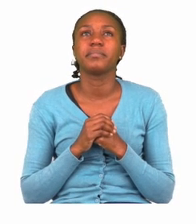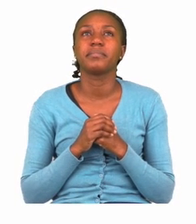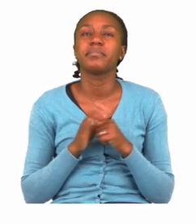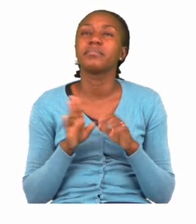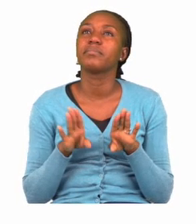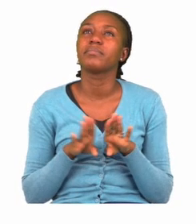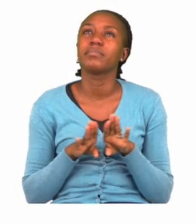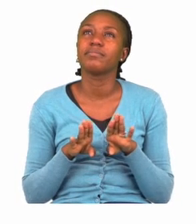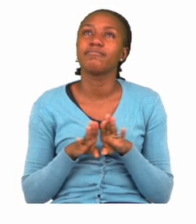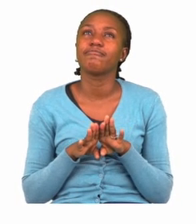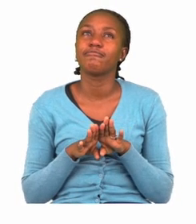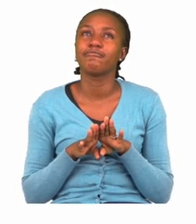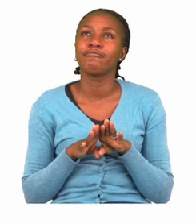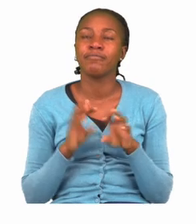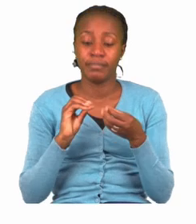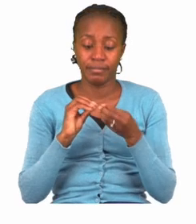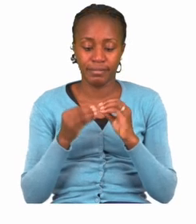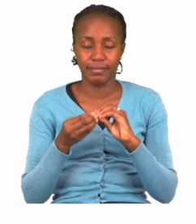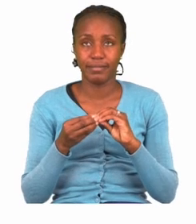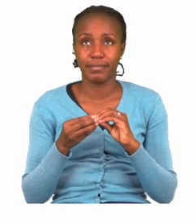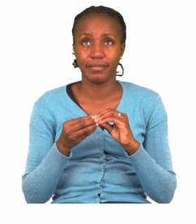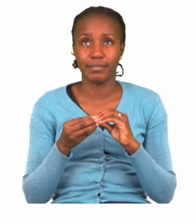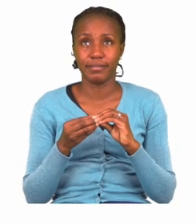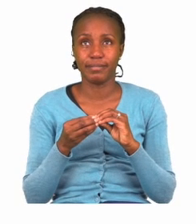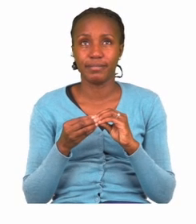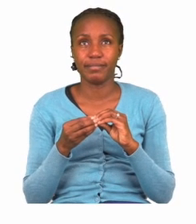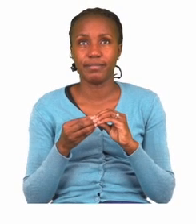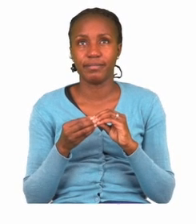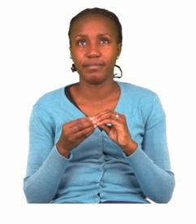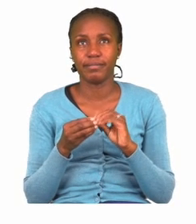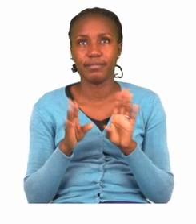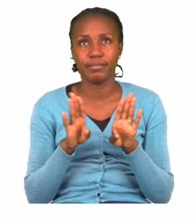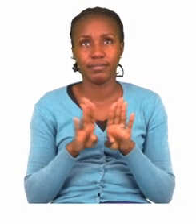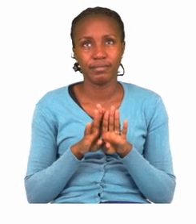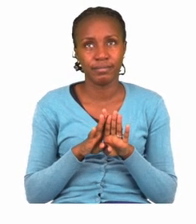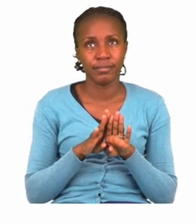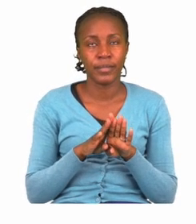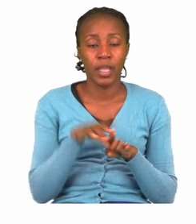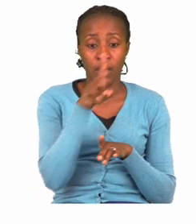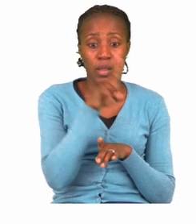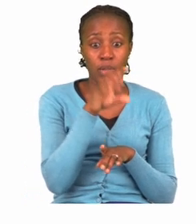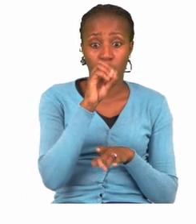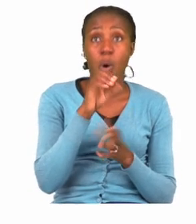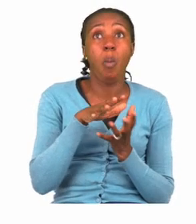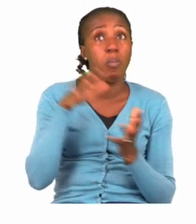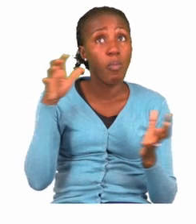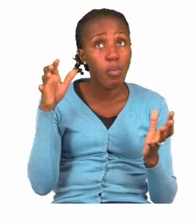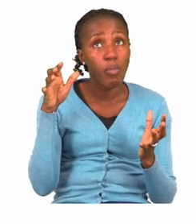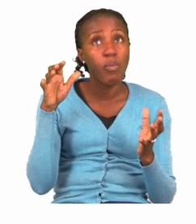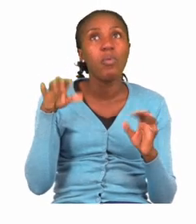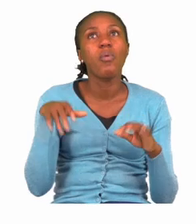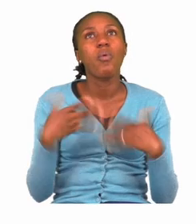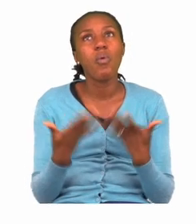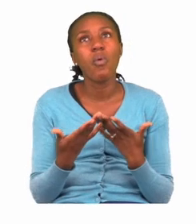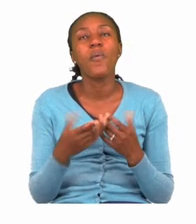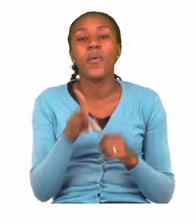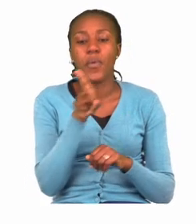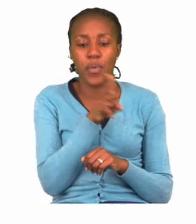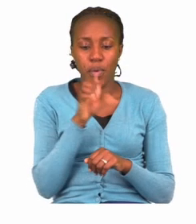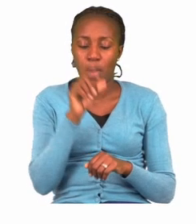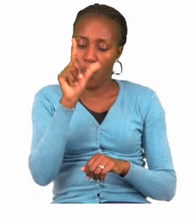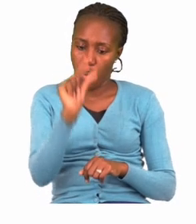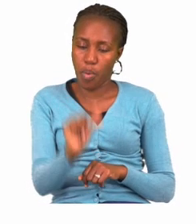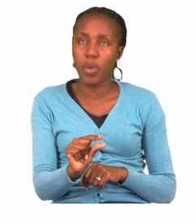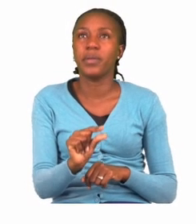some numbers and here we will do 10 more and 10 less.